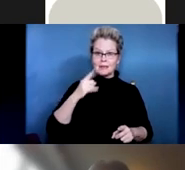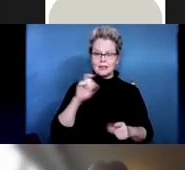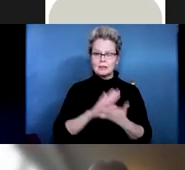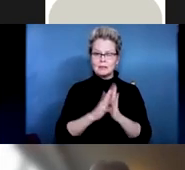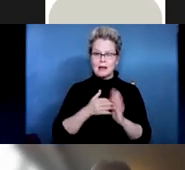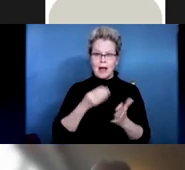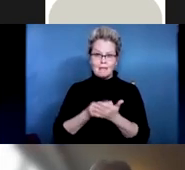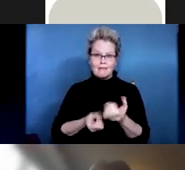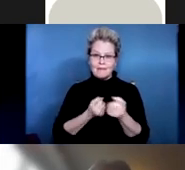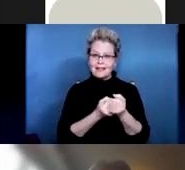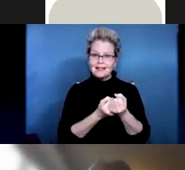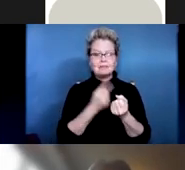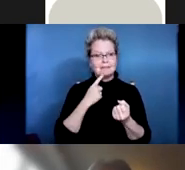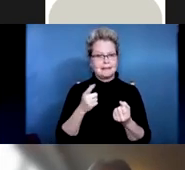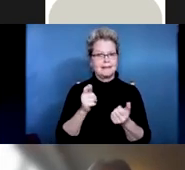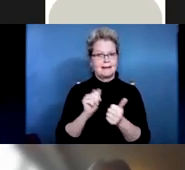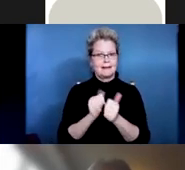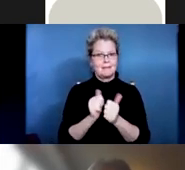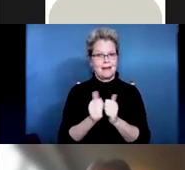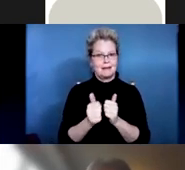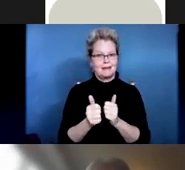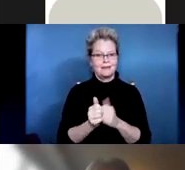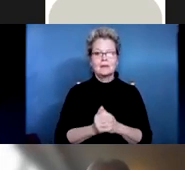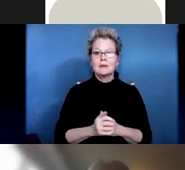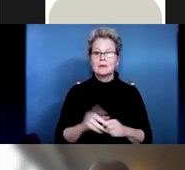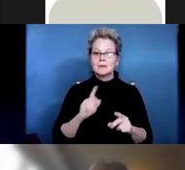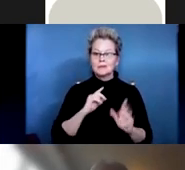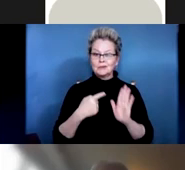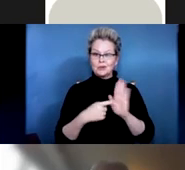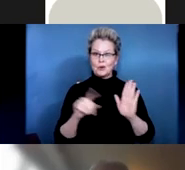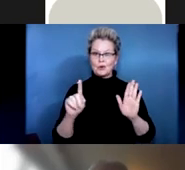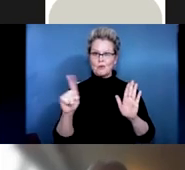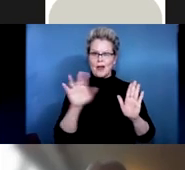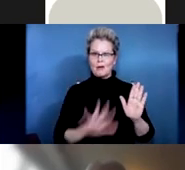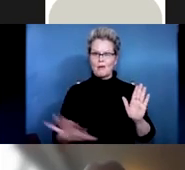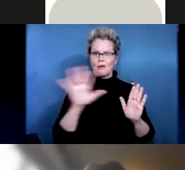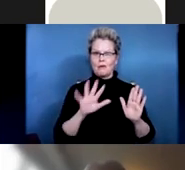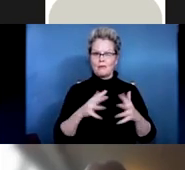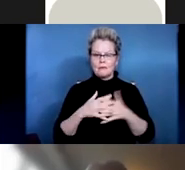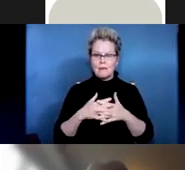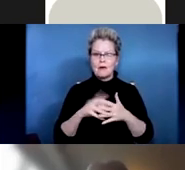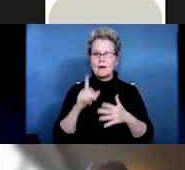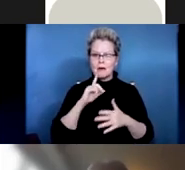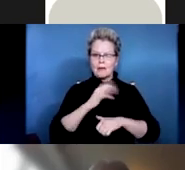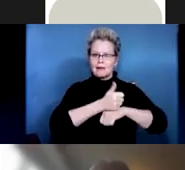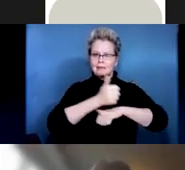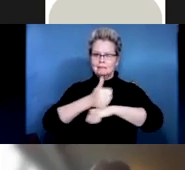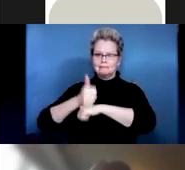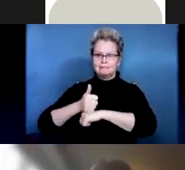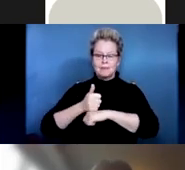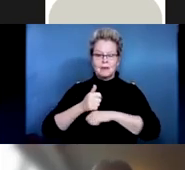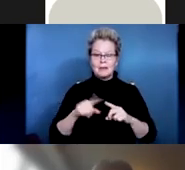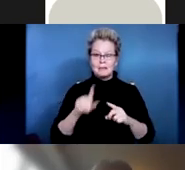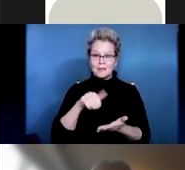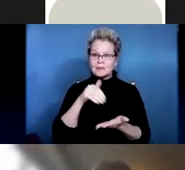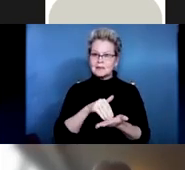make you aware. And this just shows their distribution across the country. But each of these centers are doing the same thing we are at